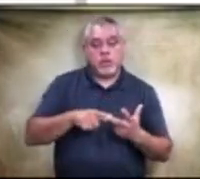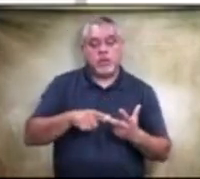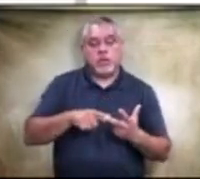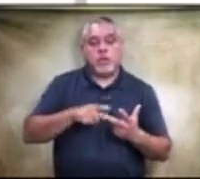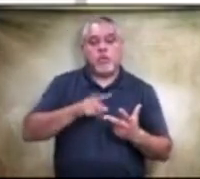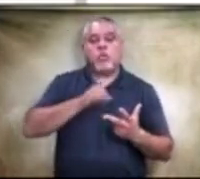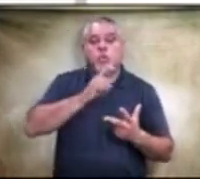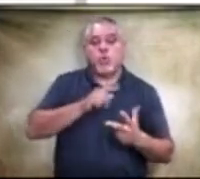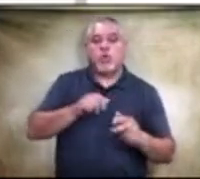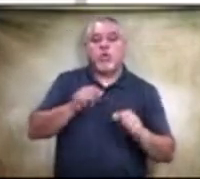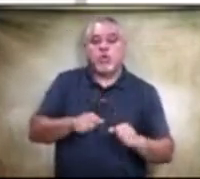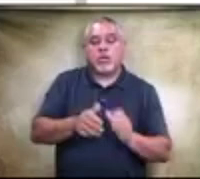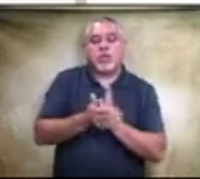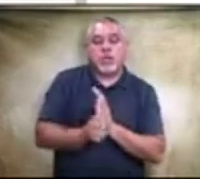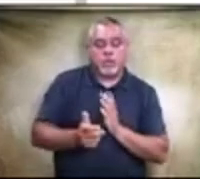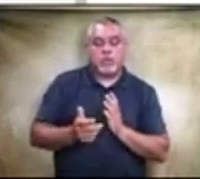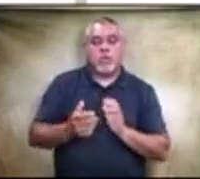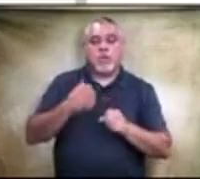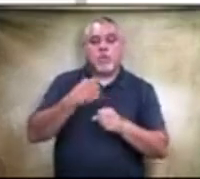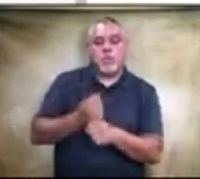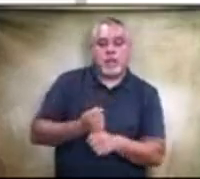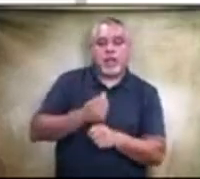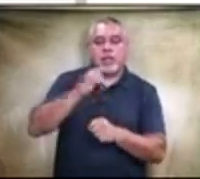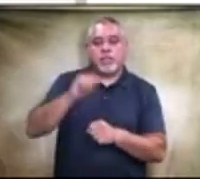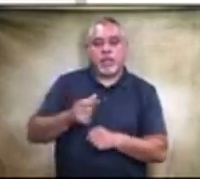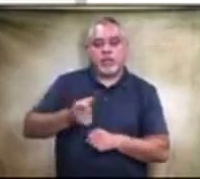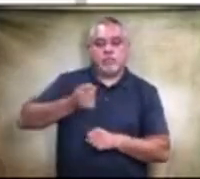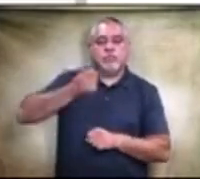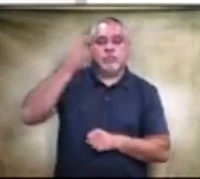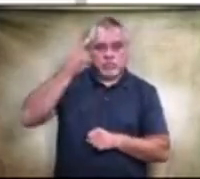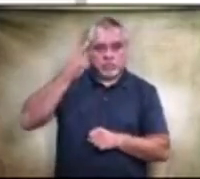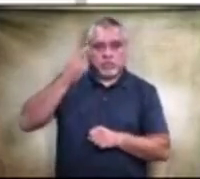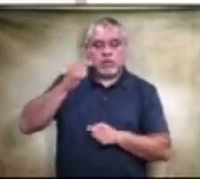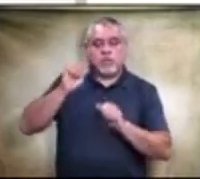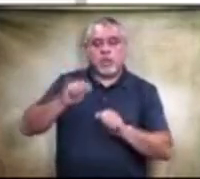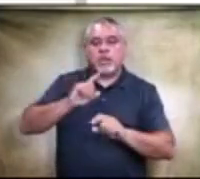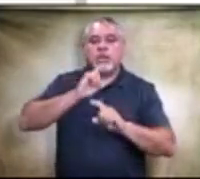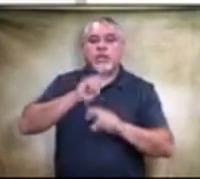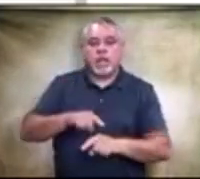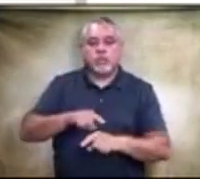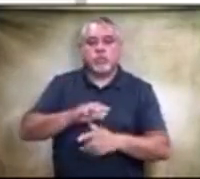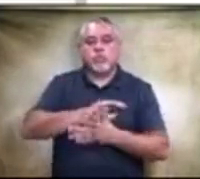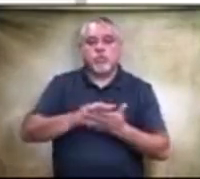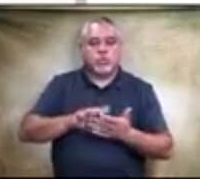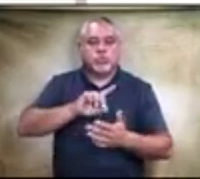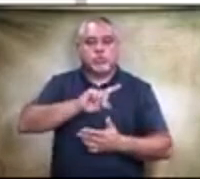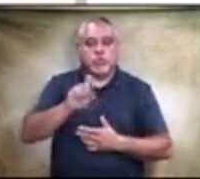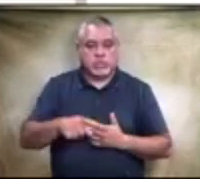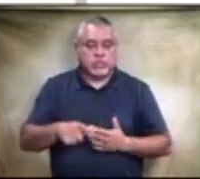of making that clear distinction by being able to answer those questions. Yes. Yes, sir.